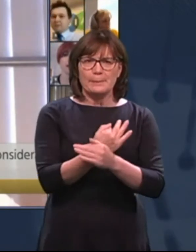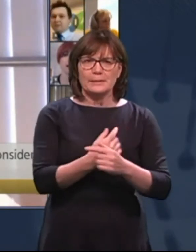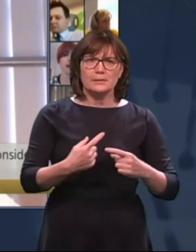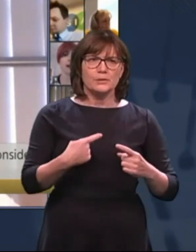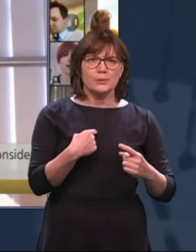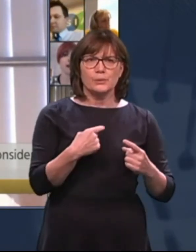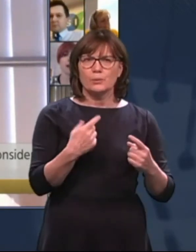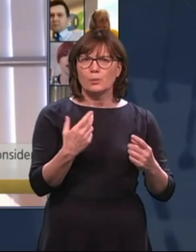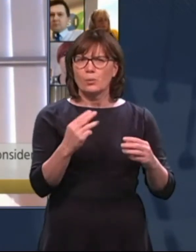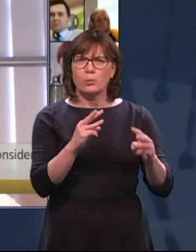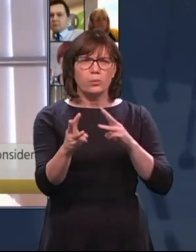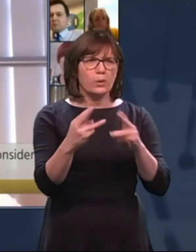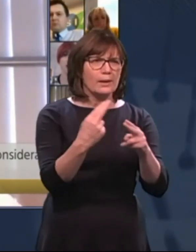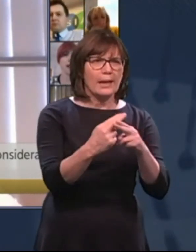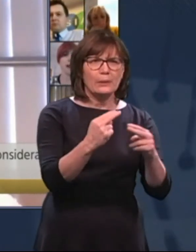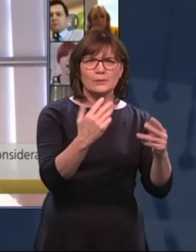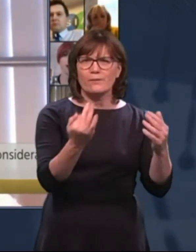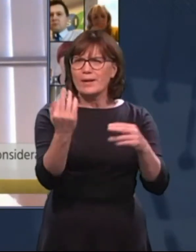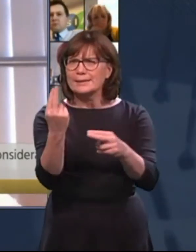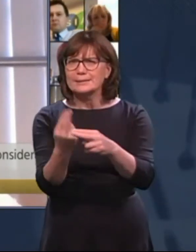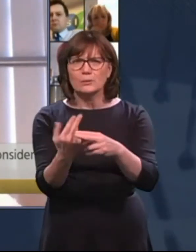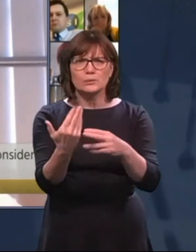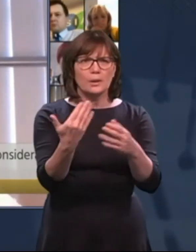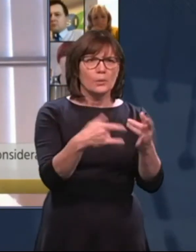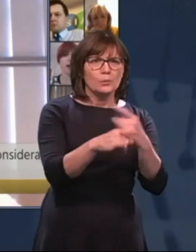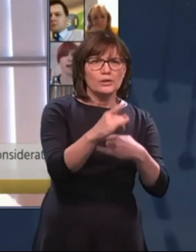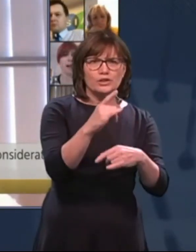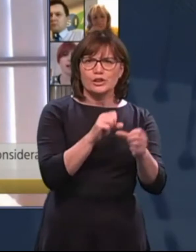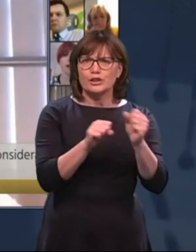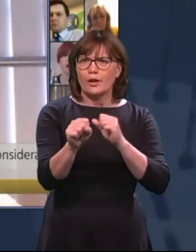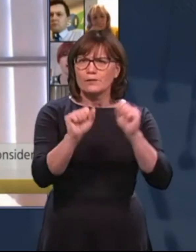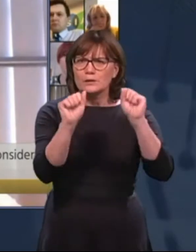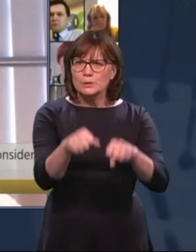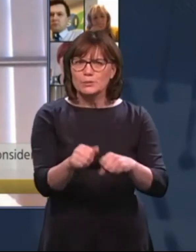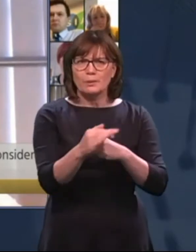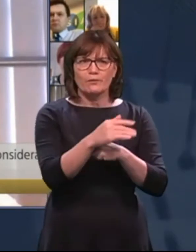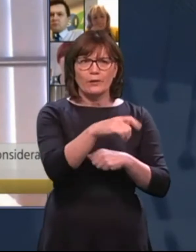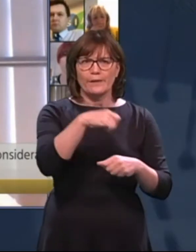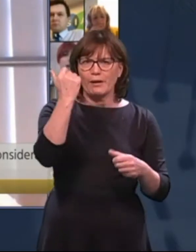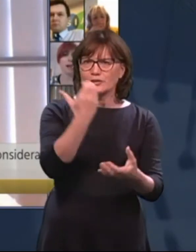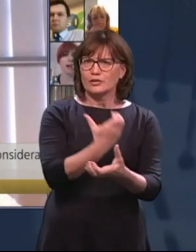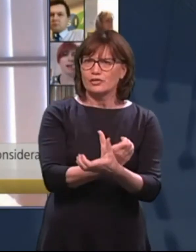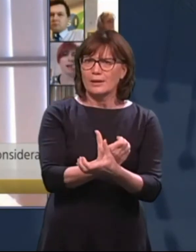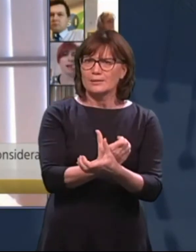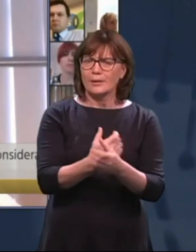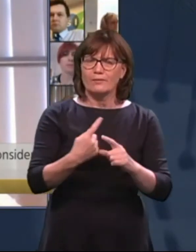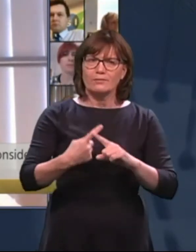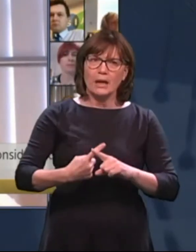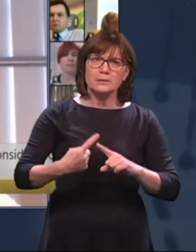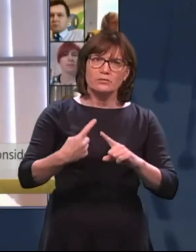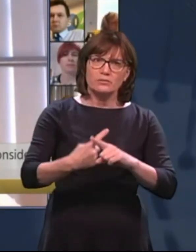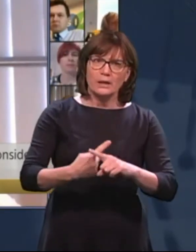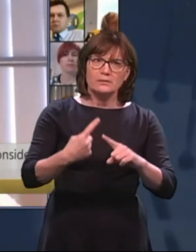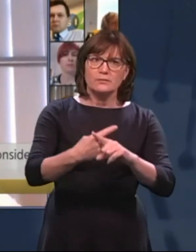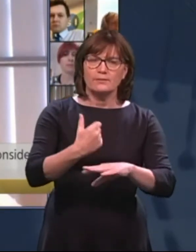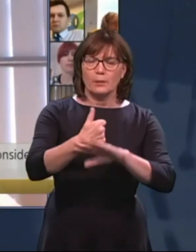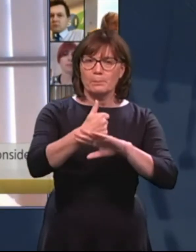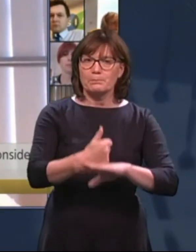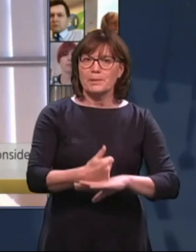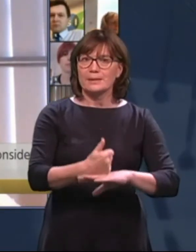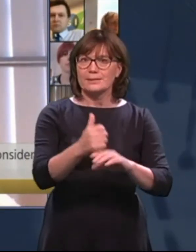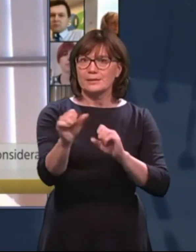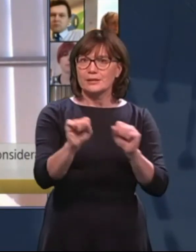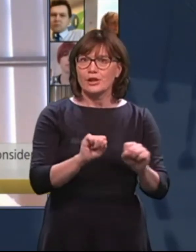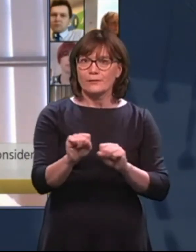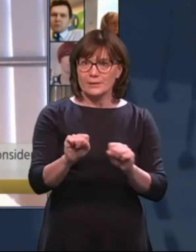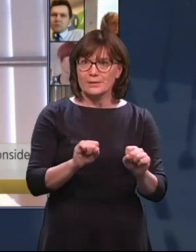publicly funded services. And in most cases, like you've all outlined, you have to fight for basic services. And,